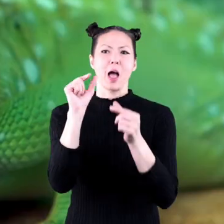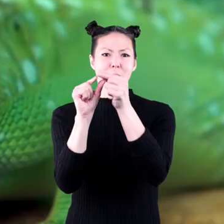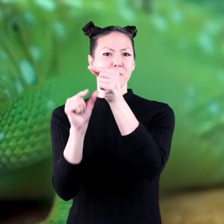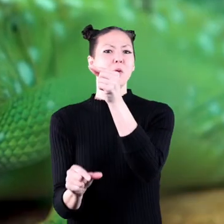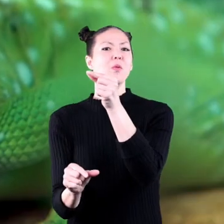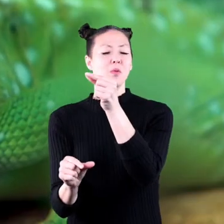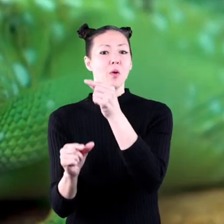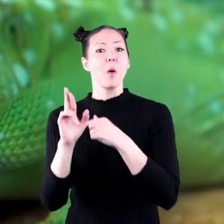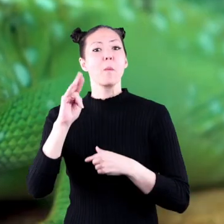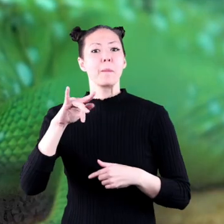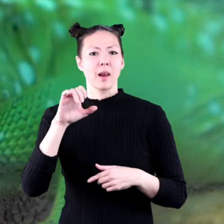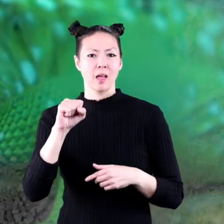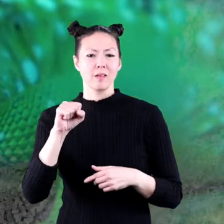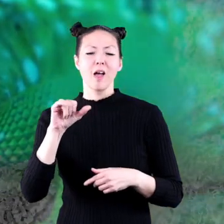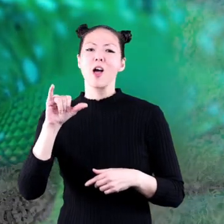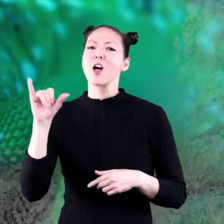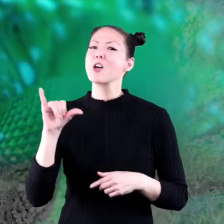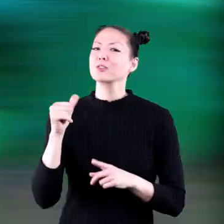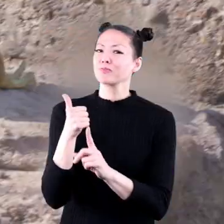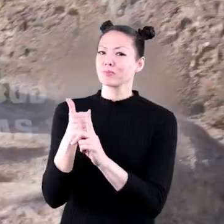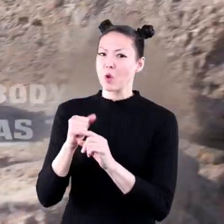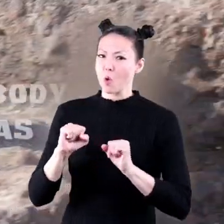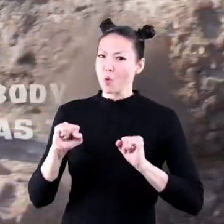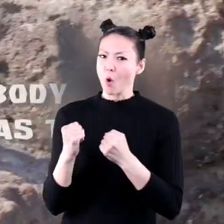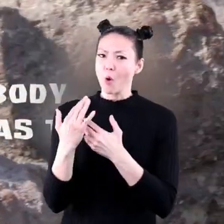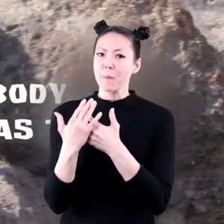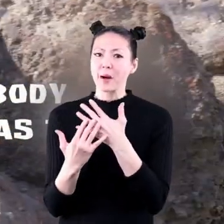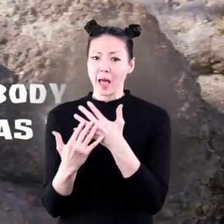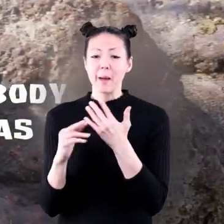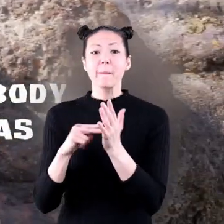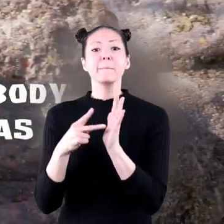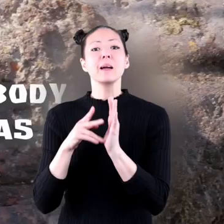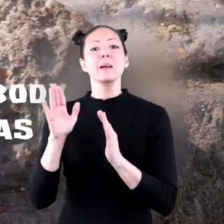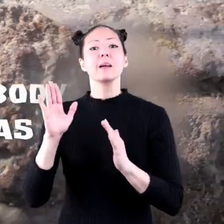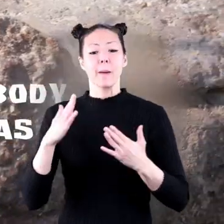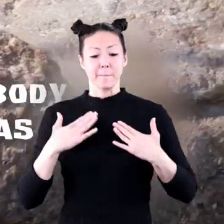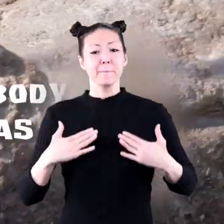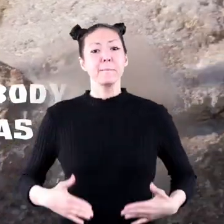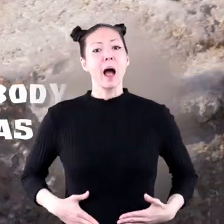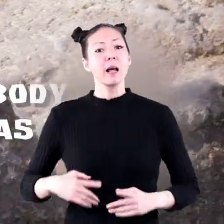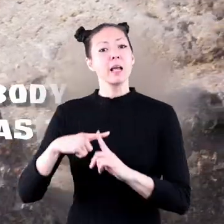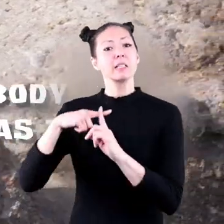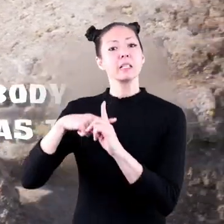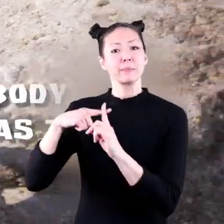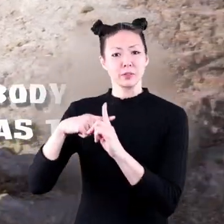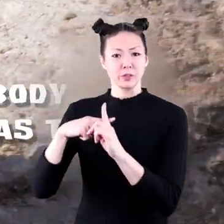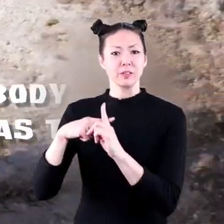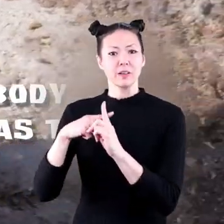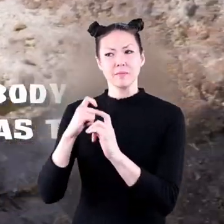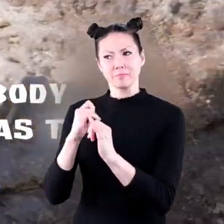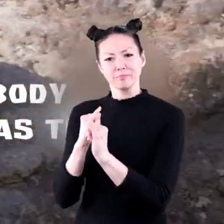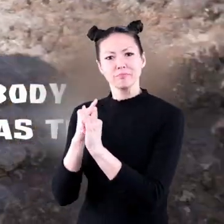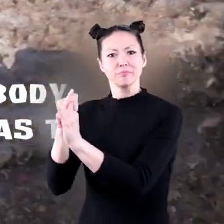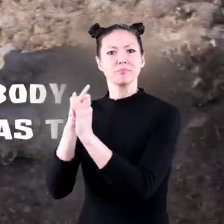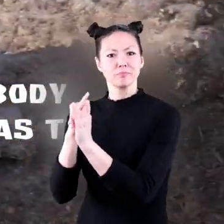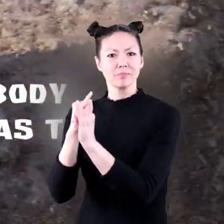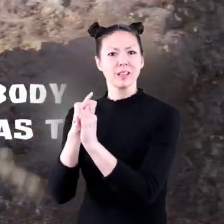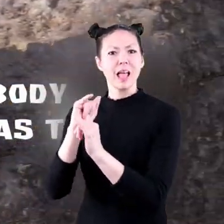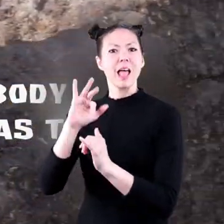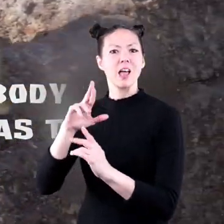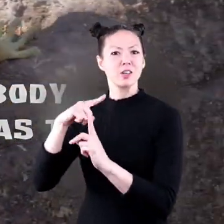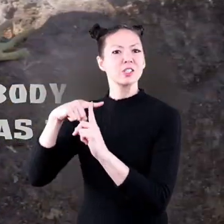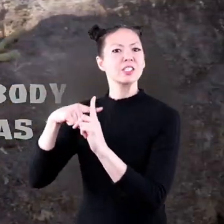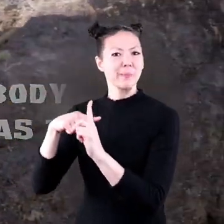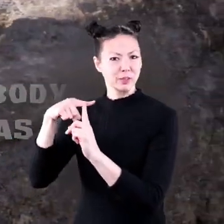Reptiles are also cold-blooded. That means that a reptile's internal body temperature is the same as the air